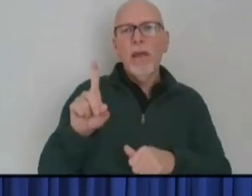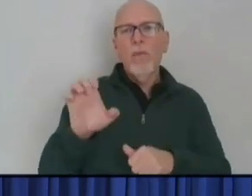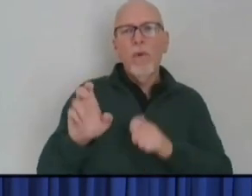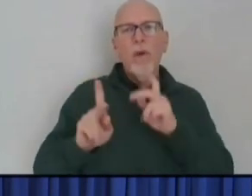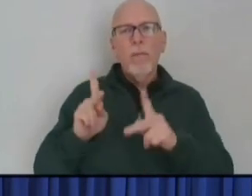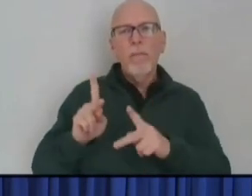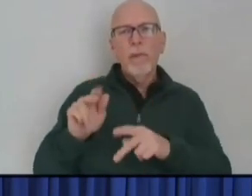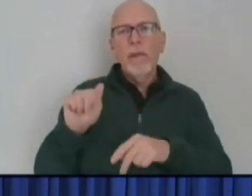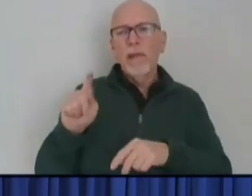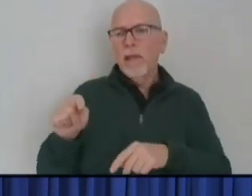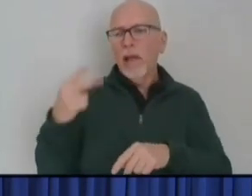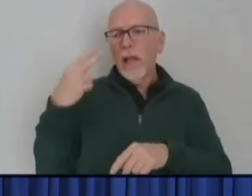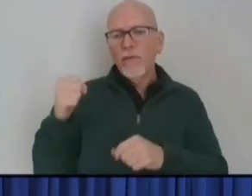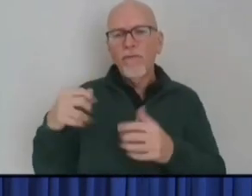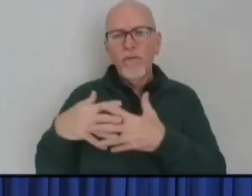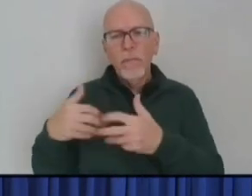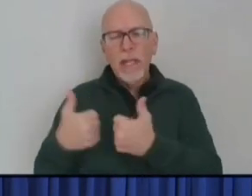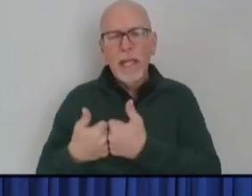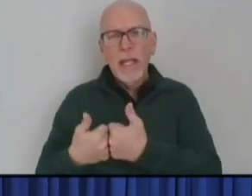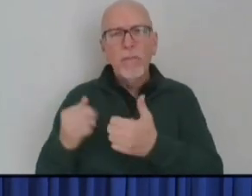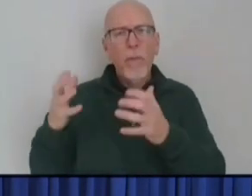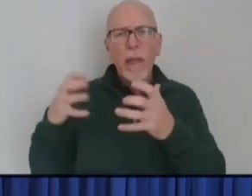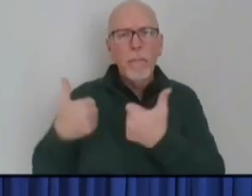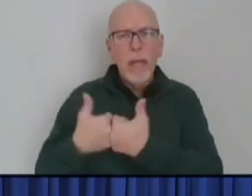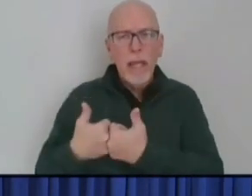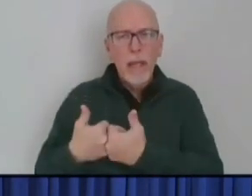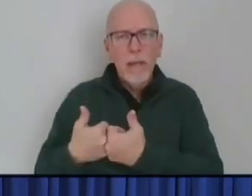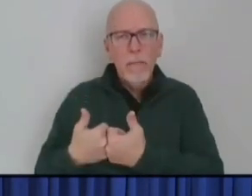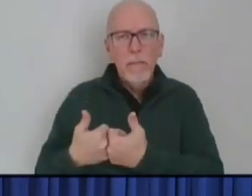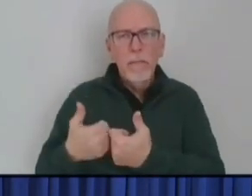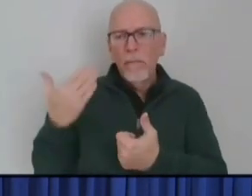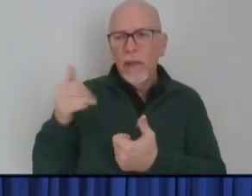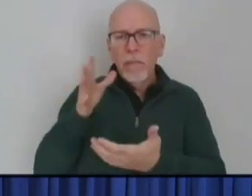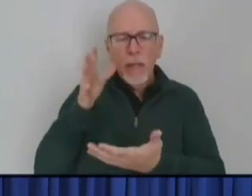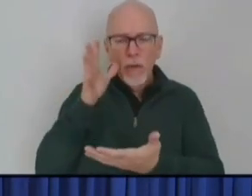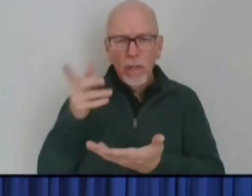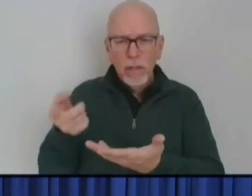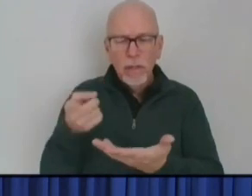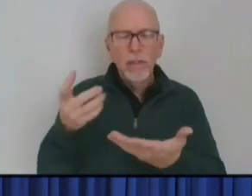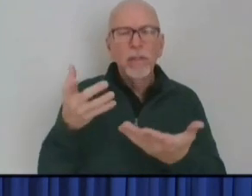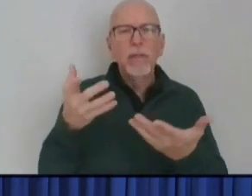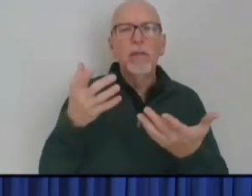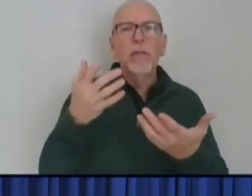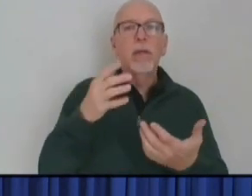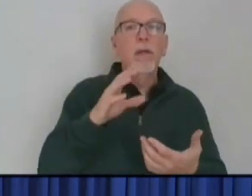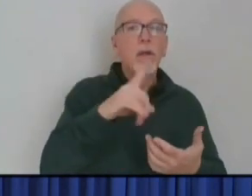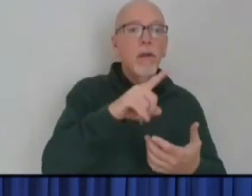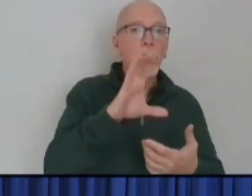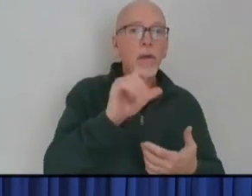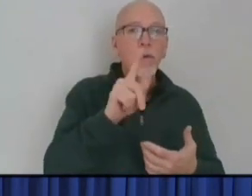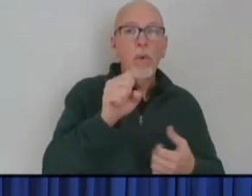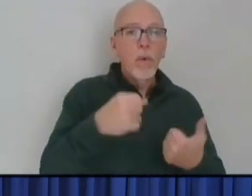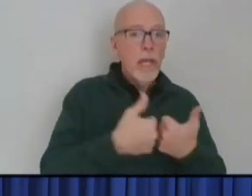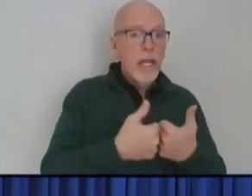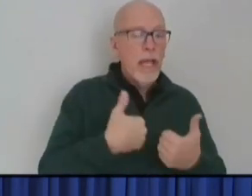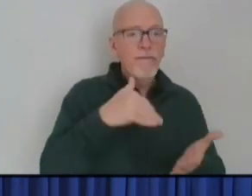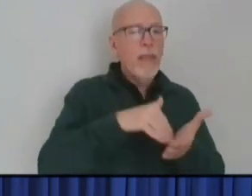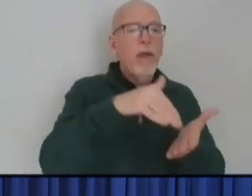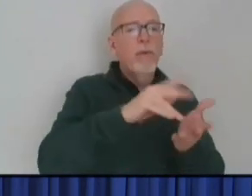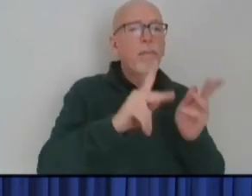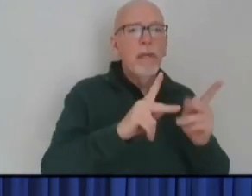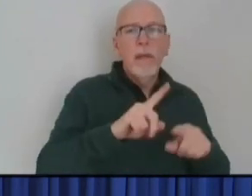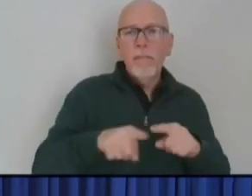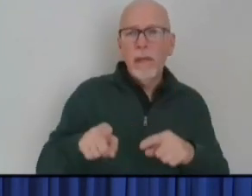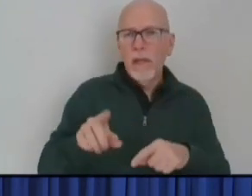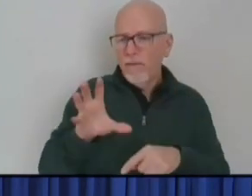high school football game or basketball game because they're parents. You can go to a Colts game and have thousands, but you can't have